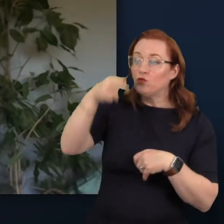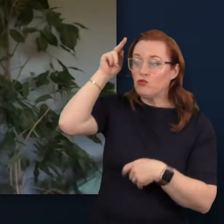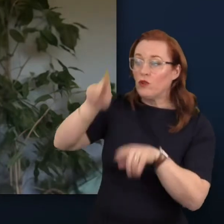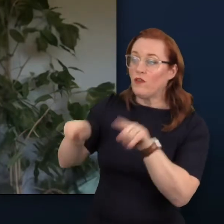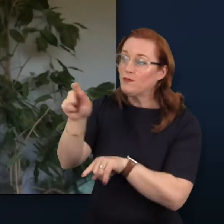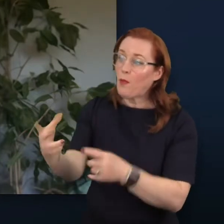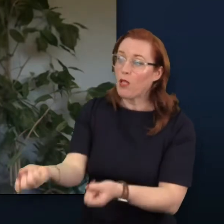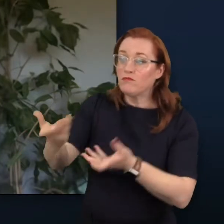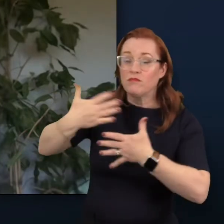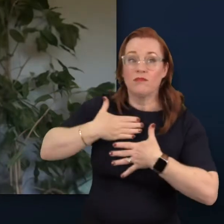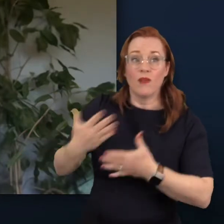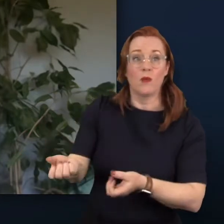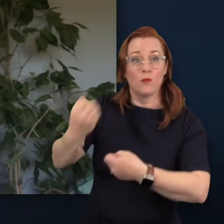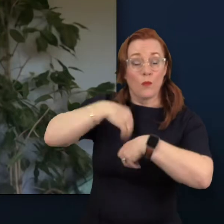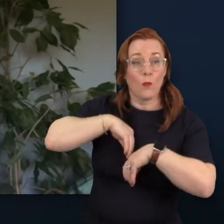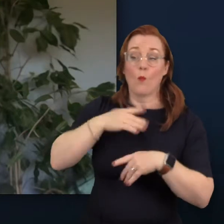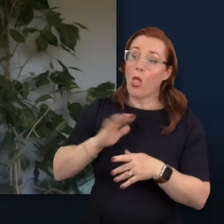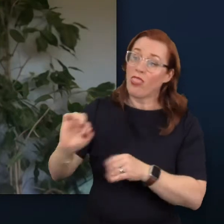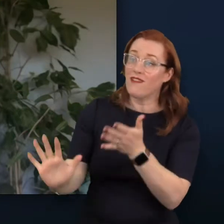and tap into their unique talents.